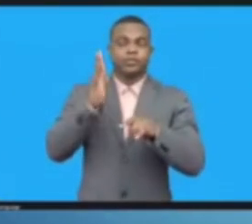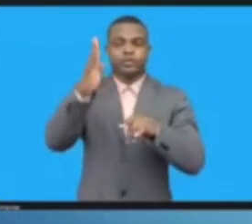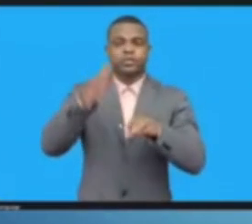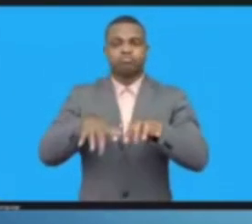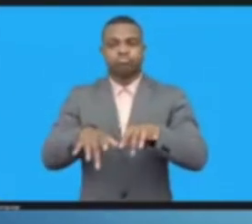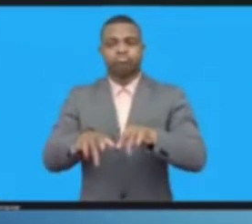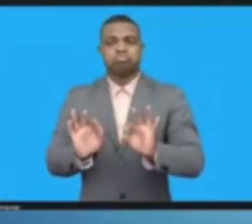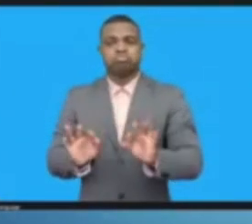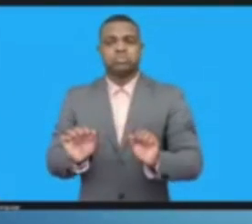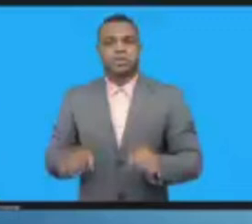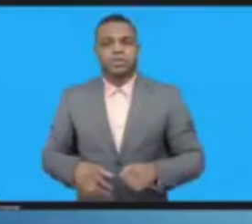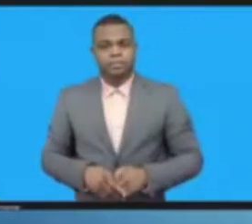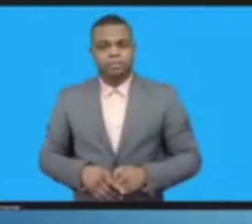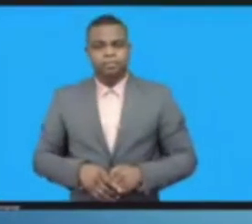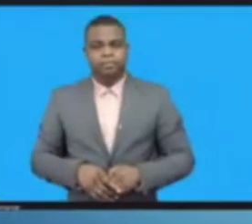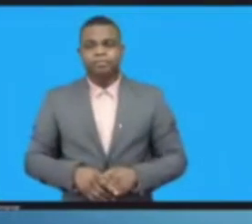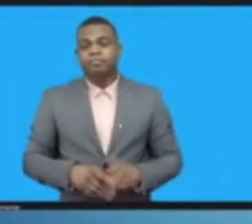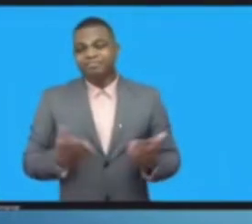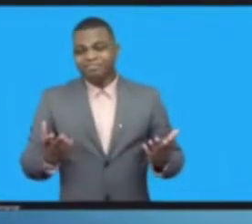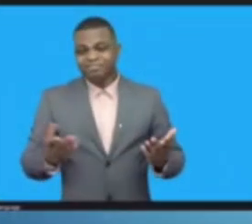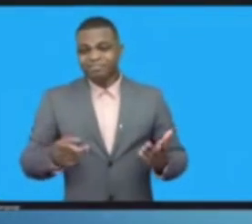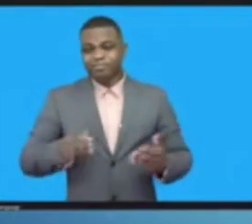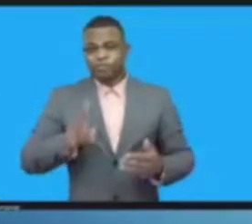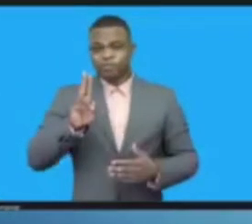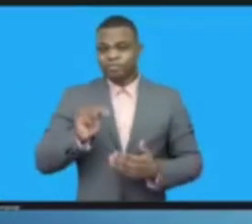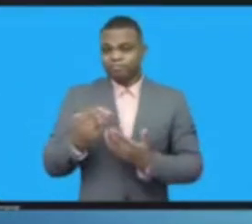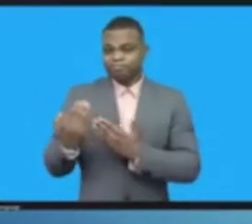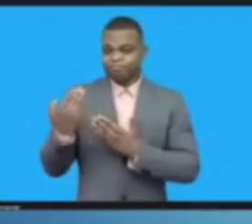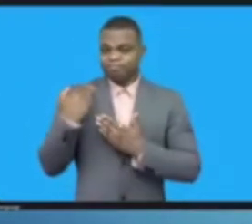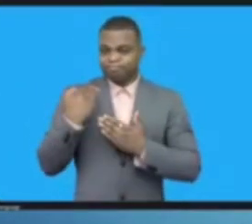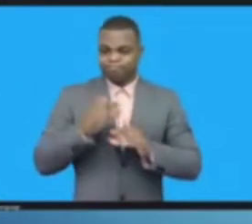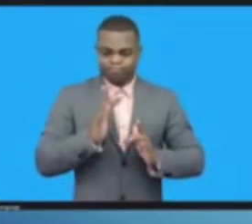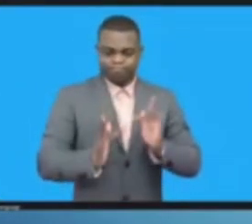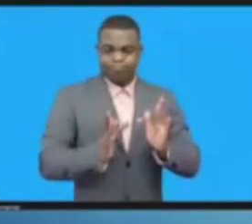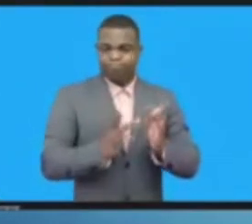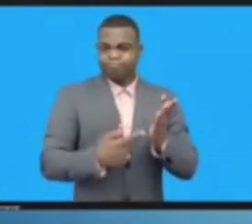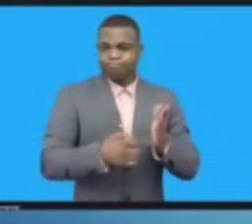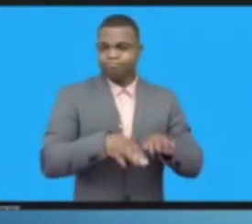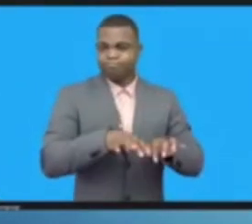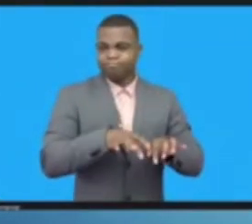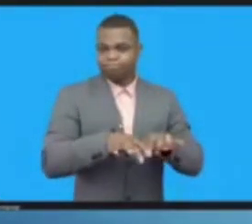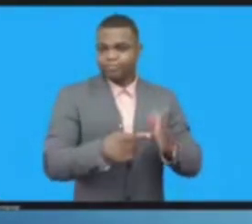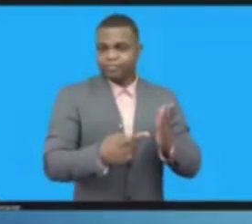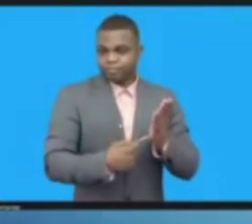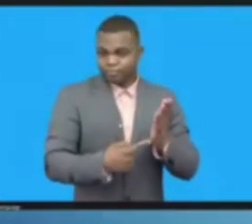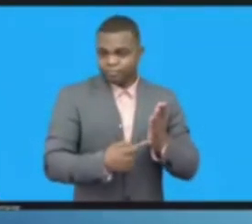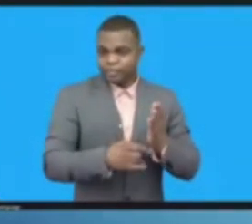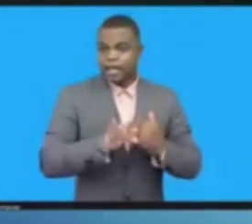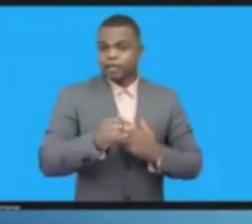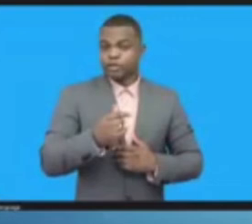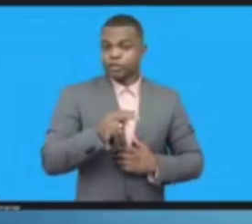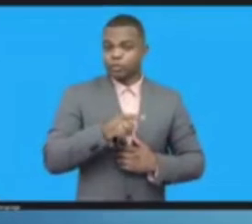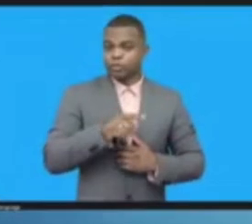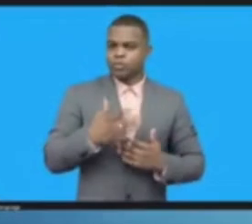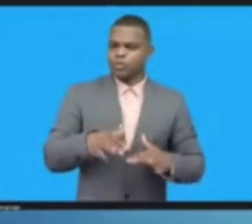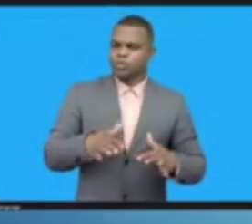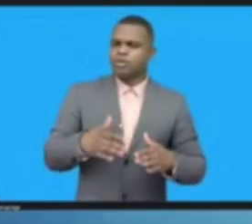can mobilize the broader digital community and help to bring all voices to the table.